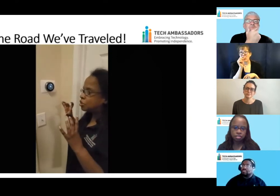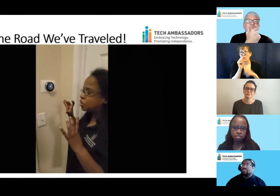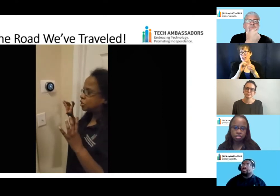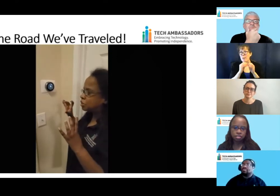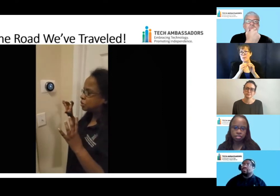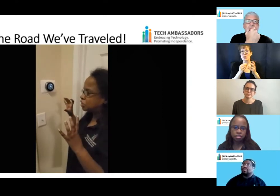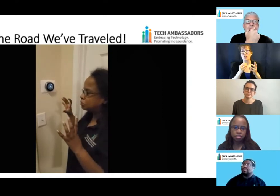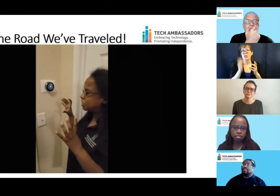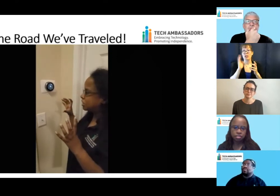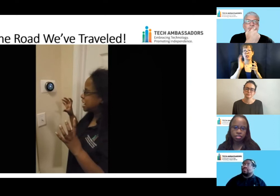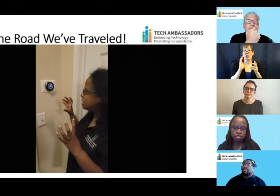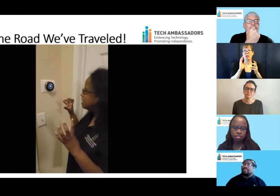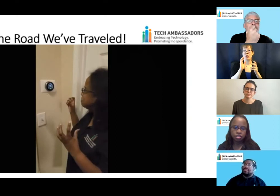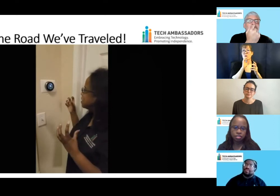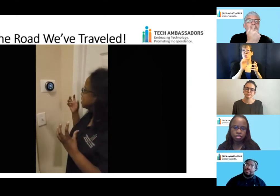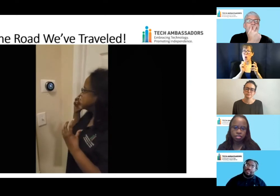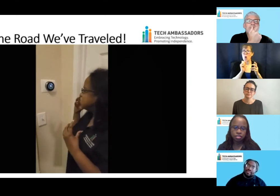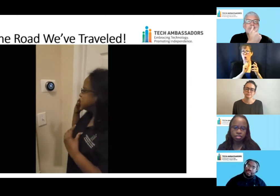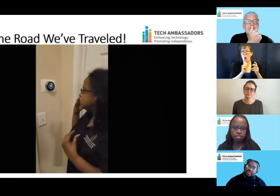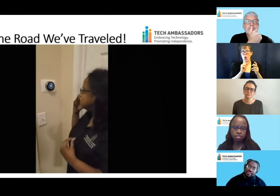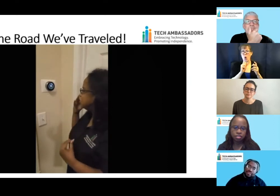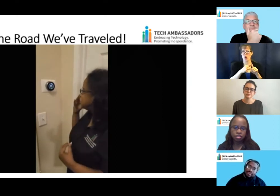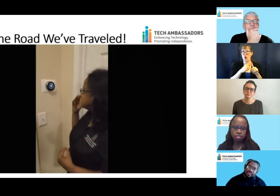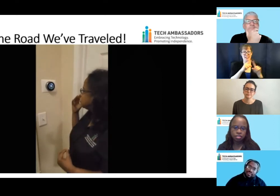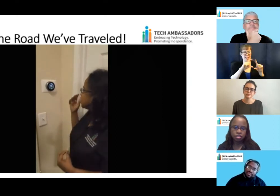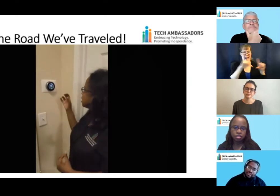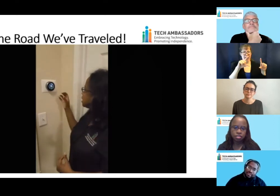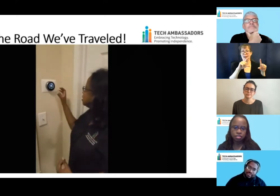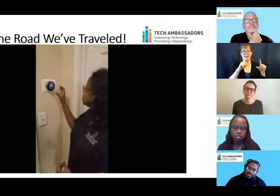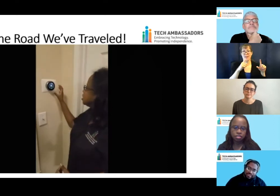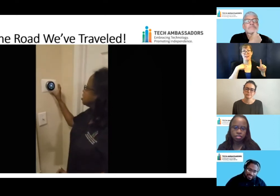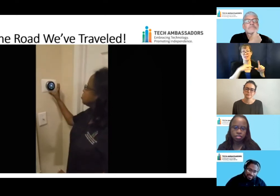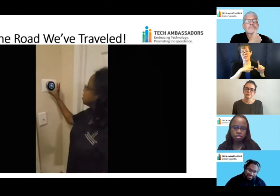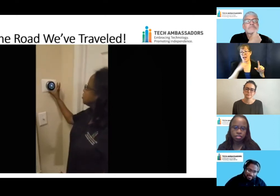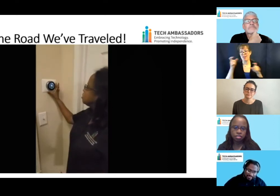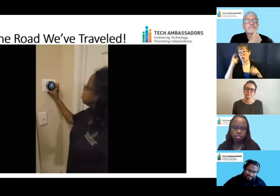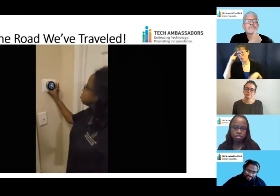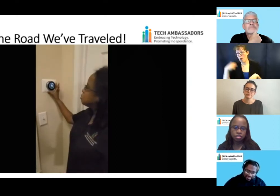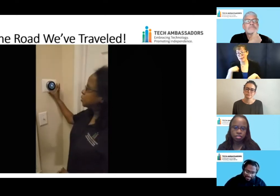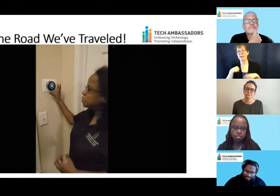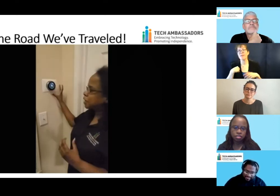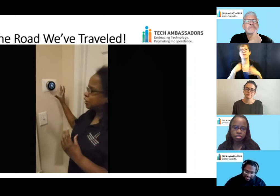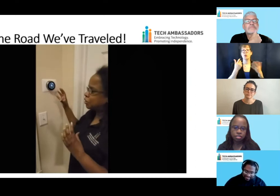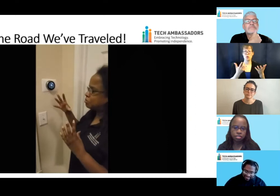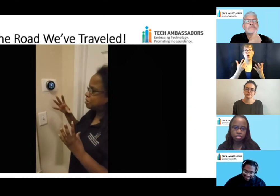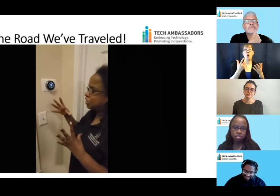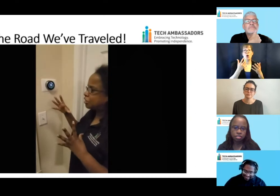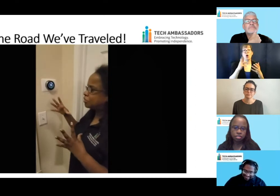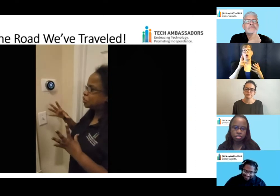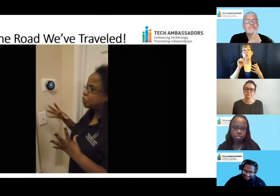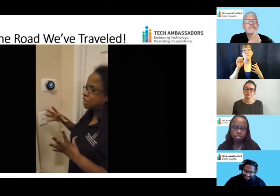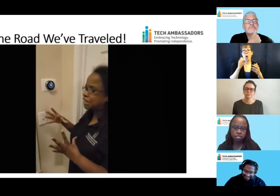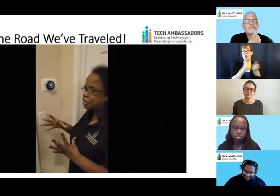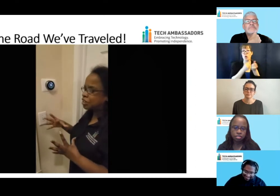old, old thermostat. And my staff had to control it for me. So my remote support provider and my